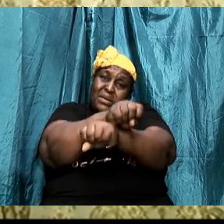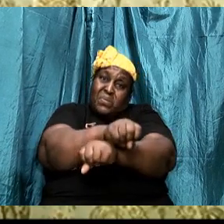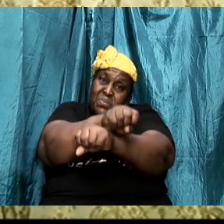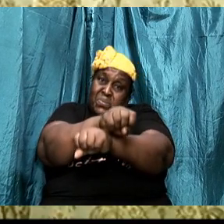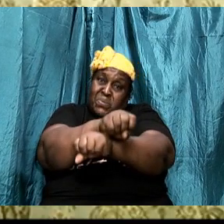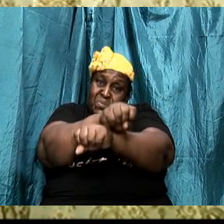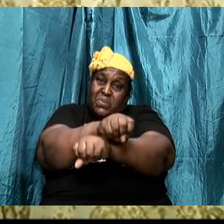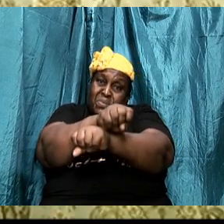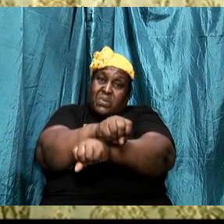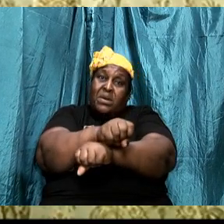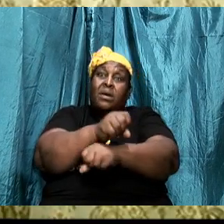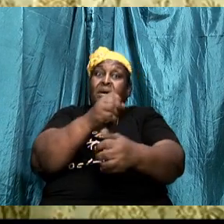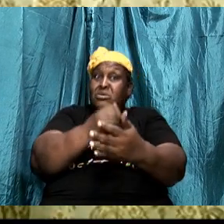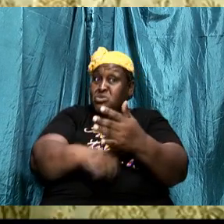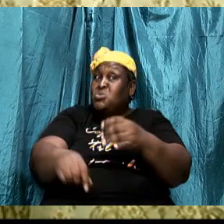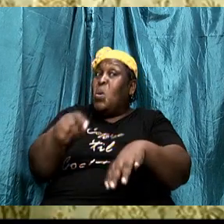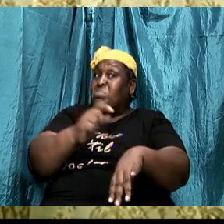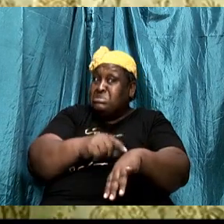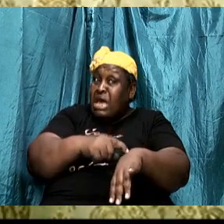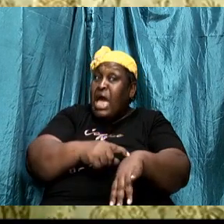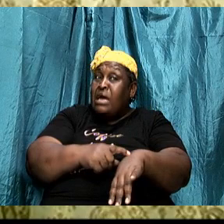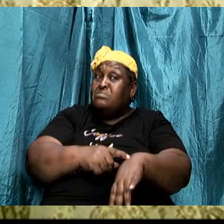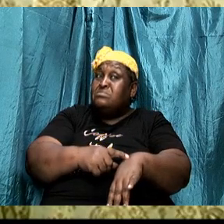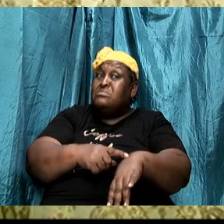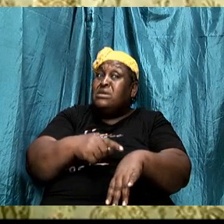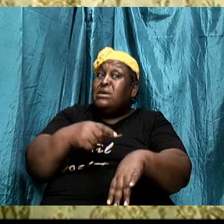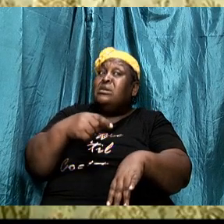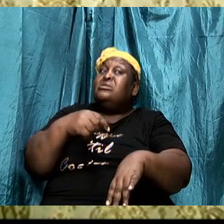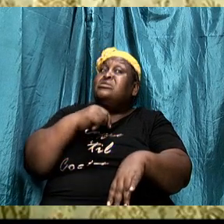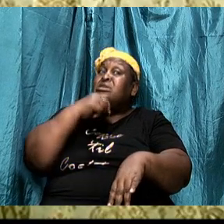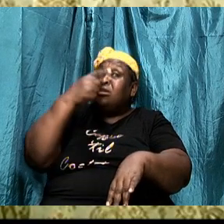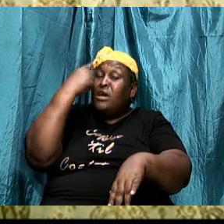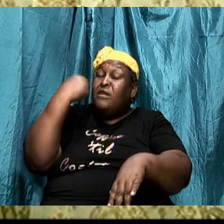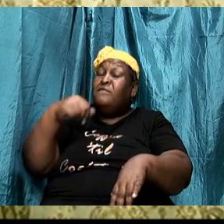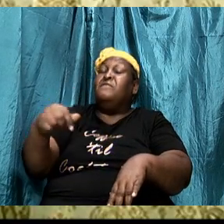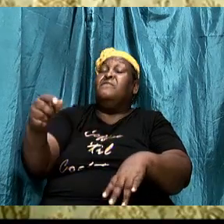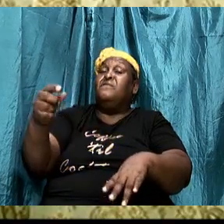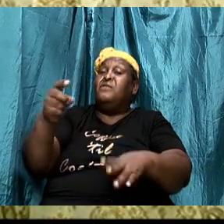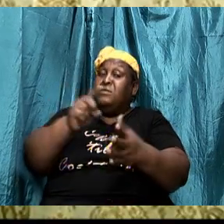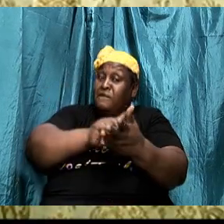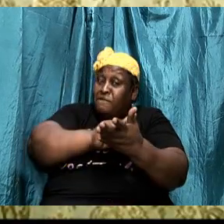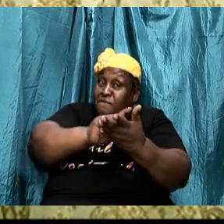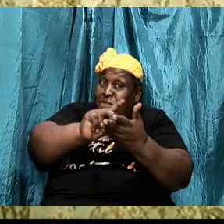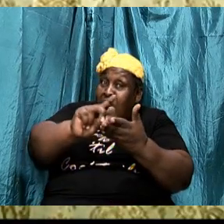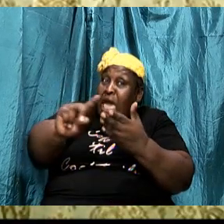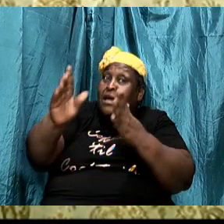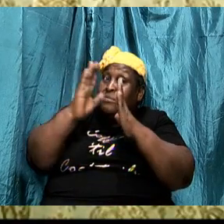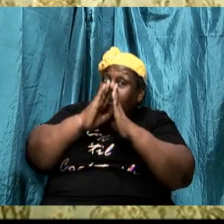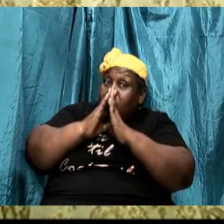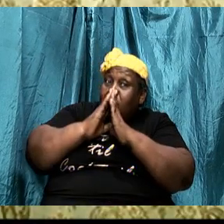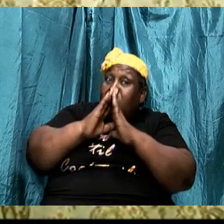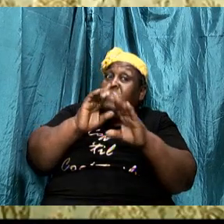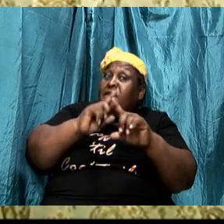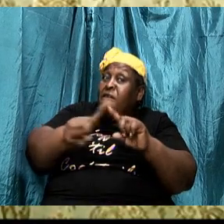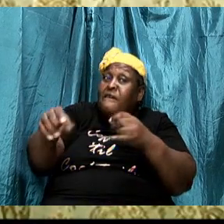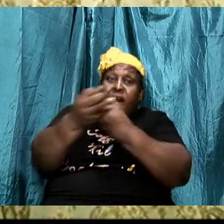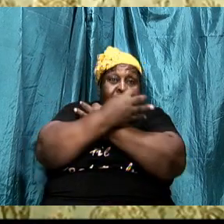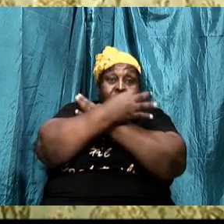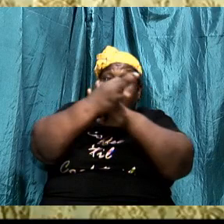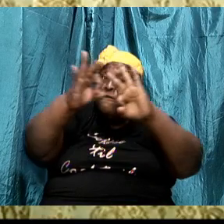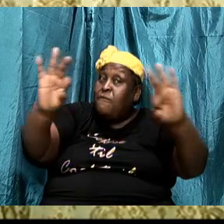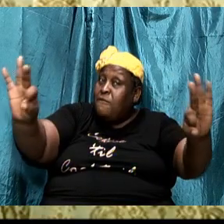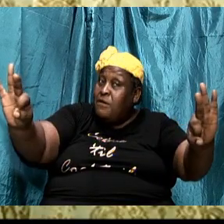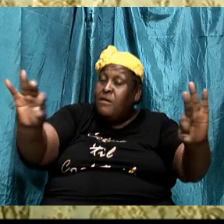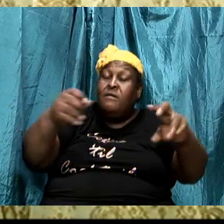And sometimes, if it's not for divine intervention, they can't get free from the adversary